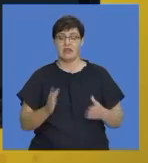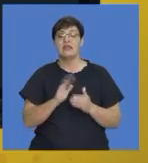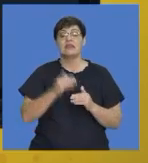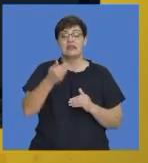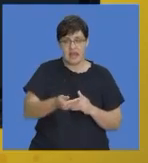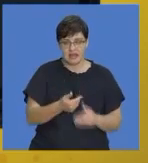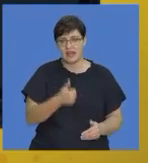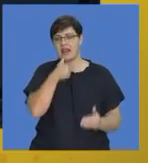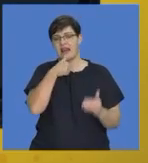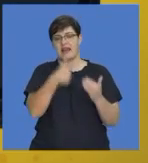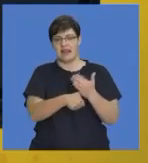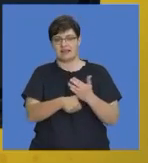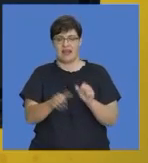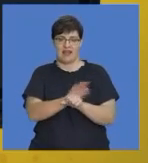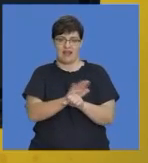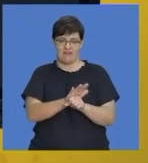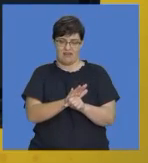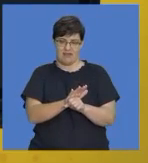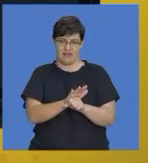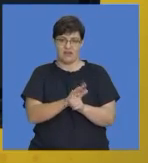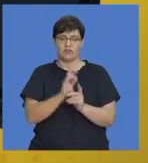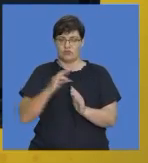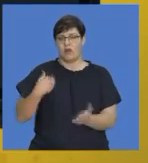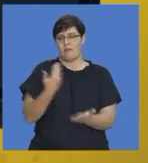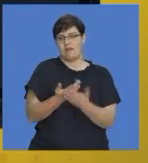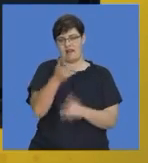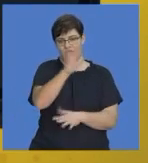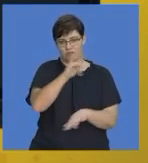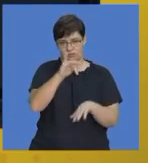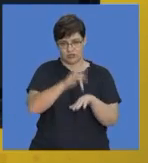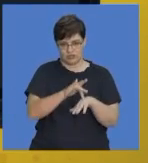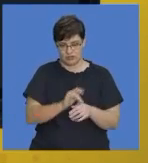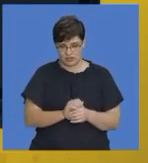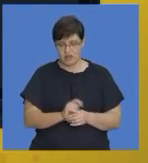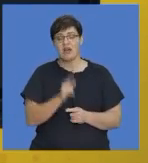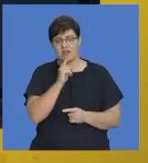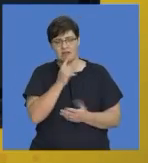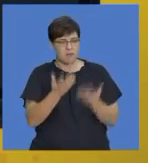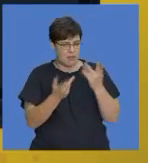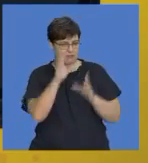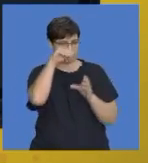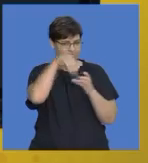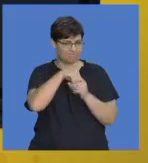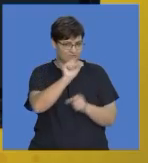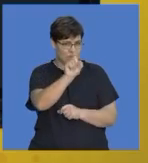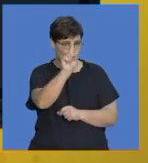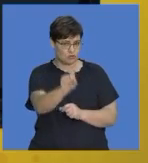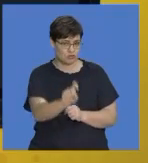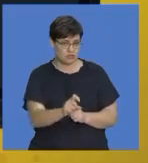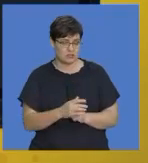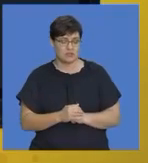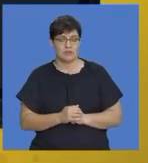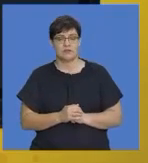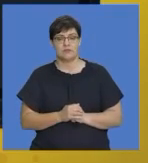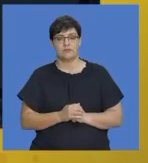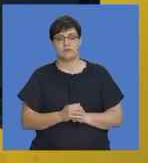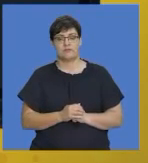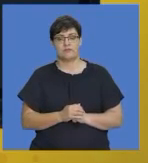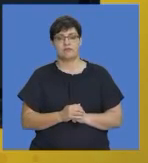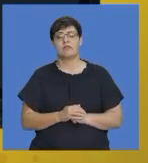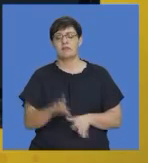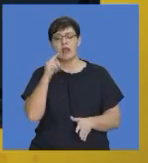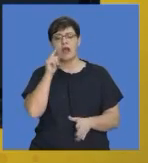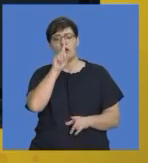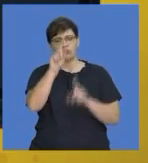thereafter write your covering letter to obviously apply for a post that will be possibly part of your question. So, these questions are also